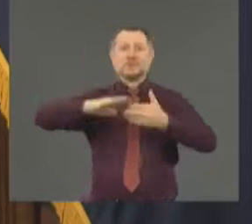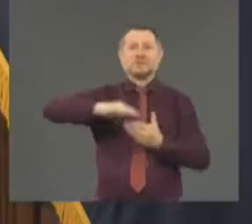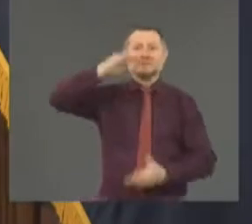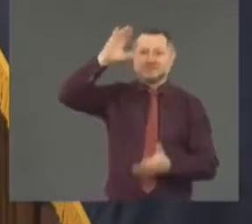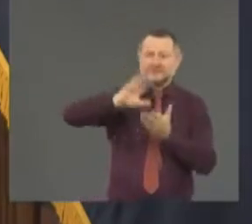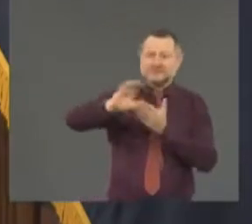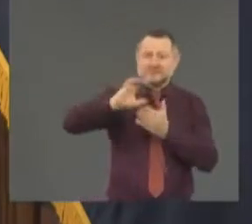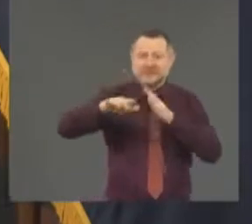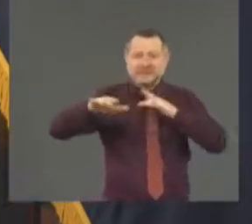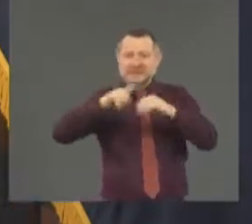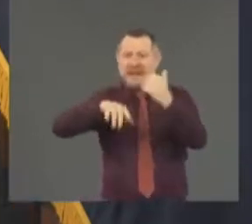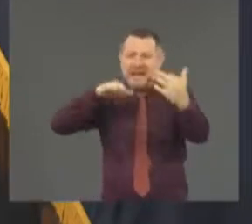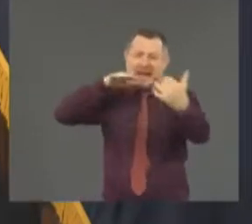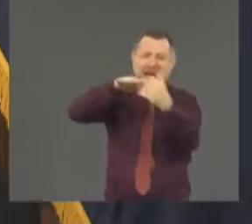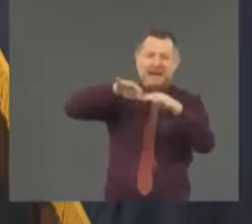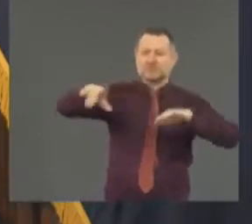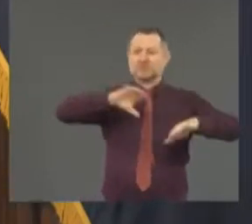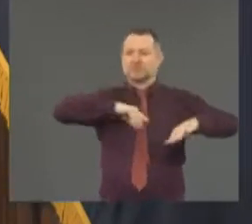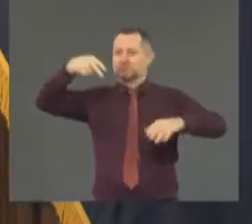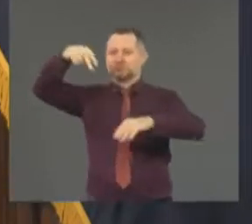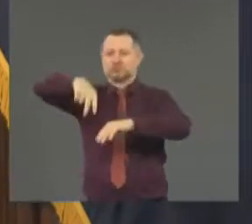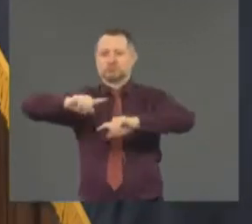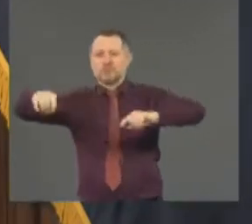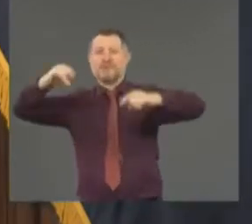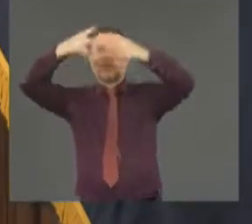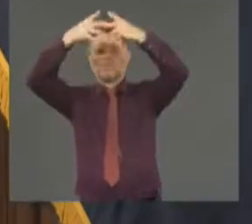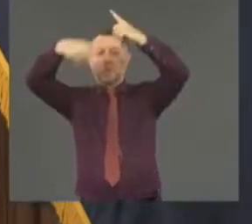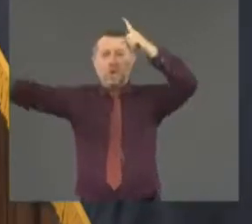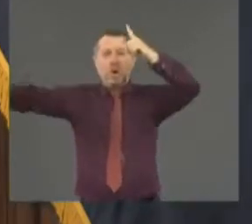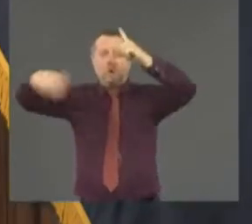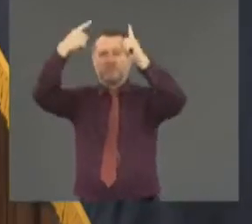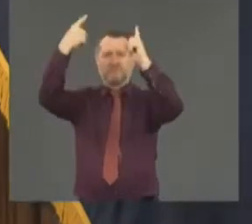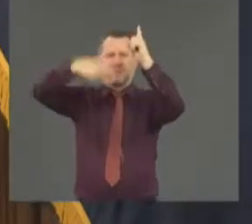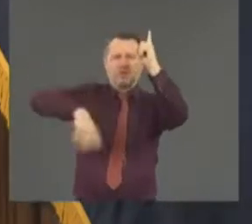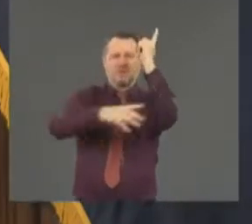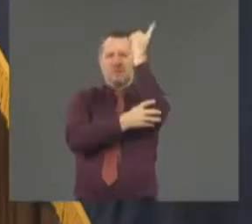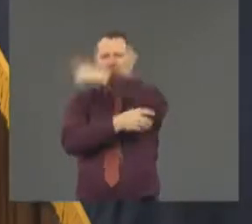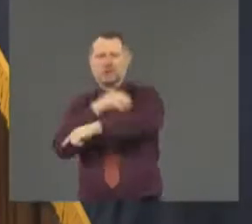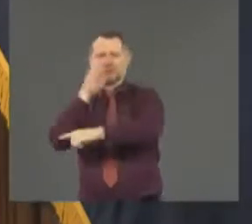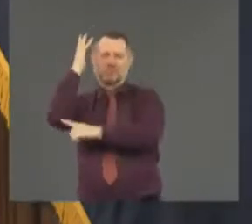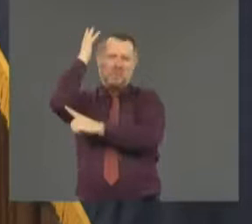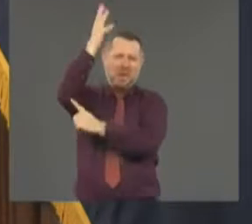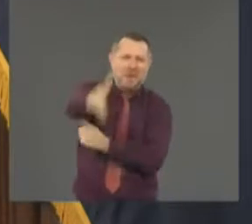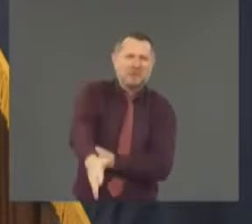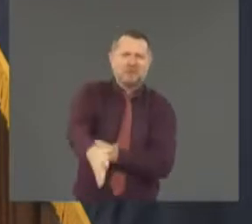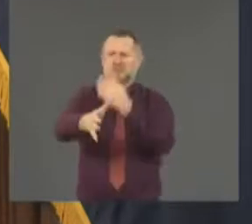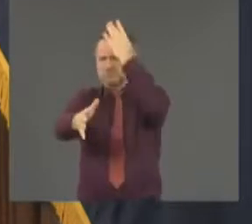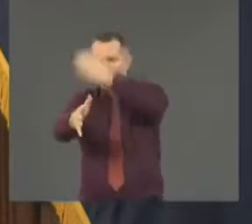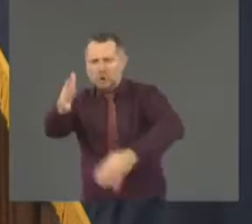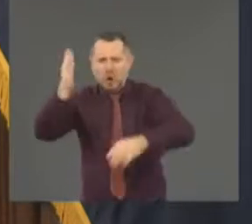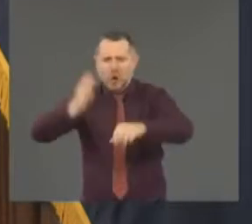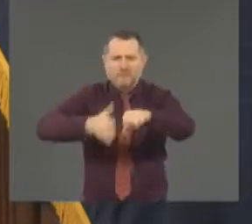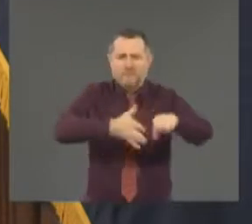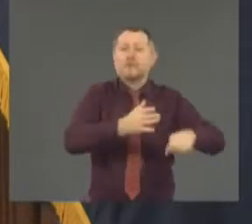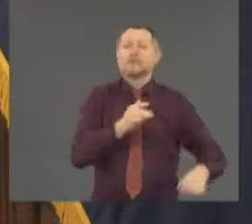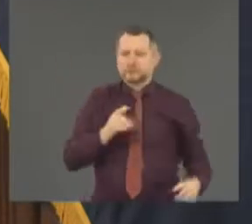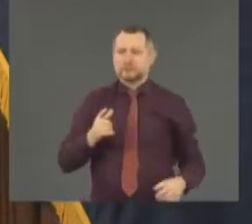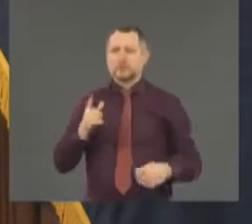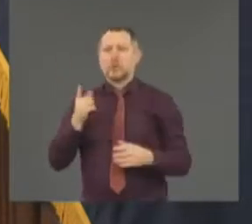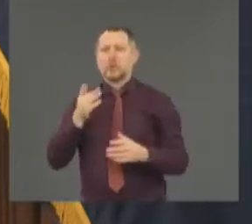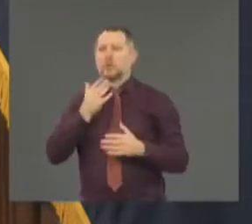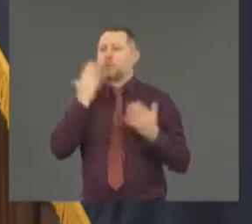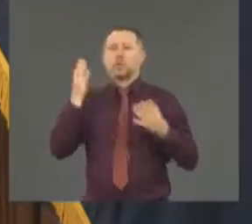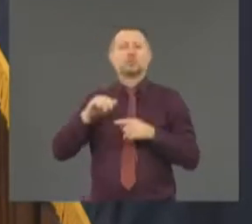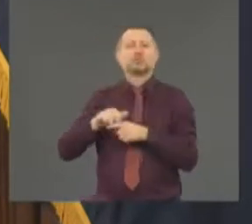Taking down trees. Etc. But they're not a trained urban police force. That's not